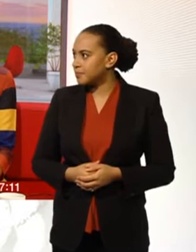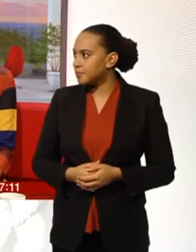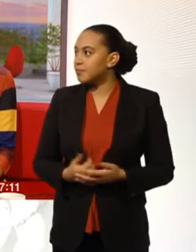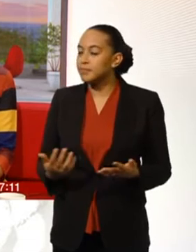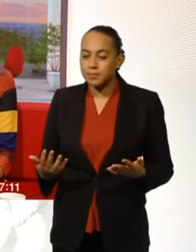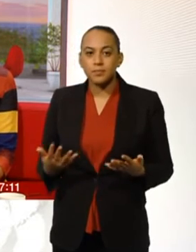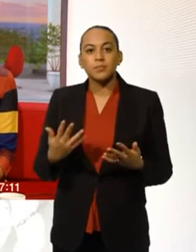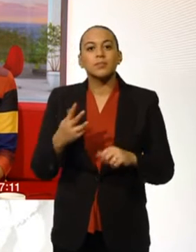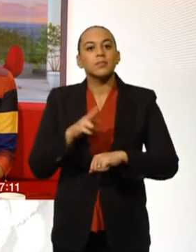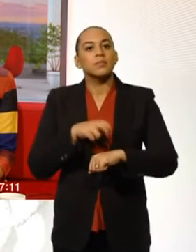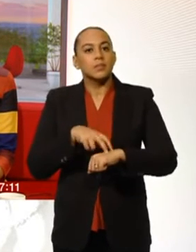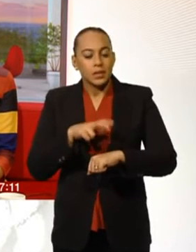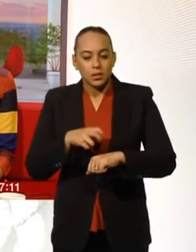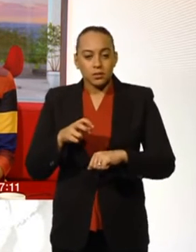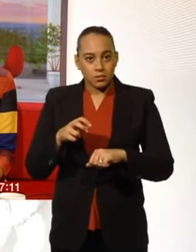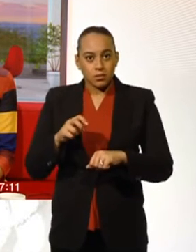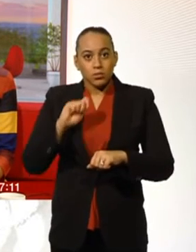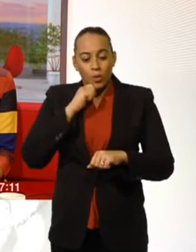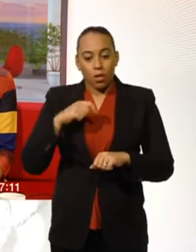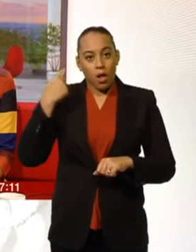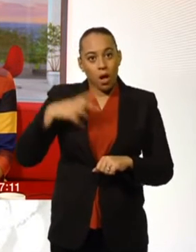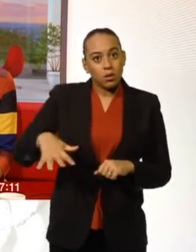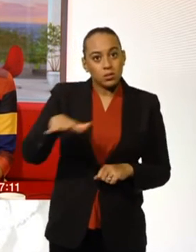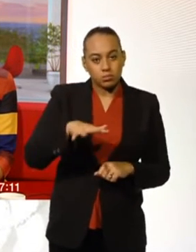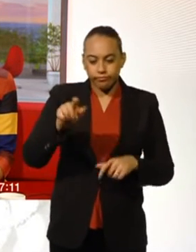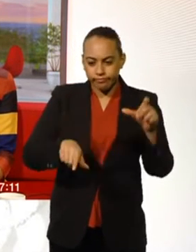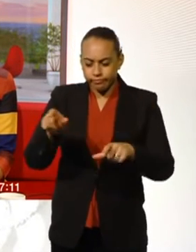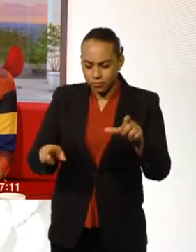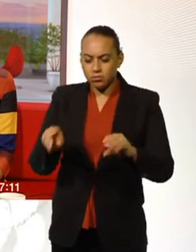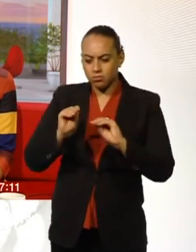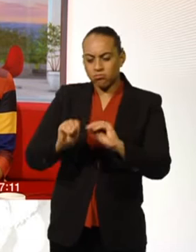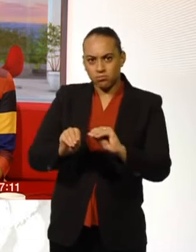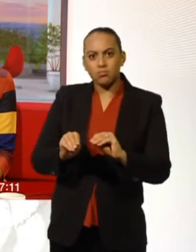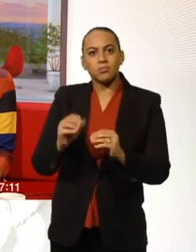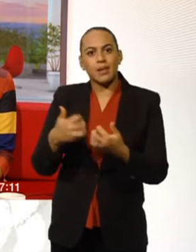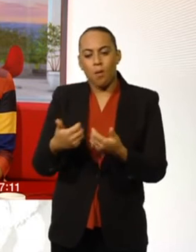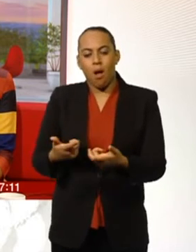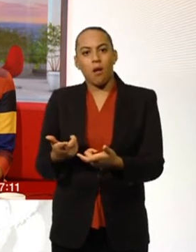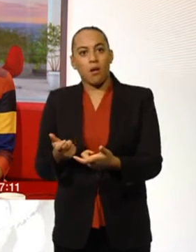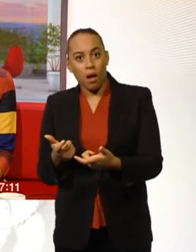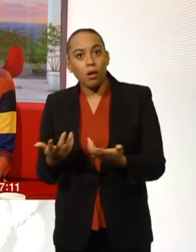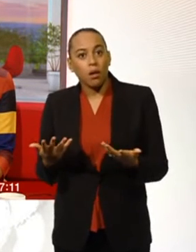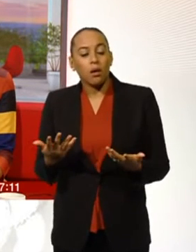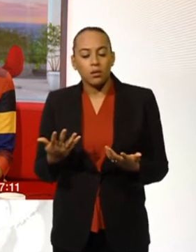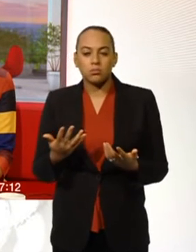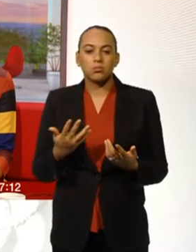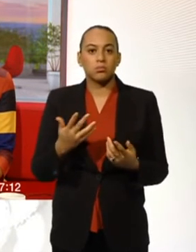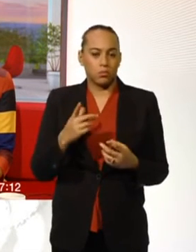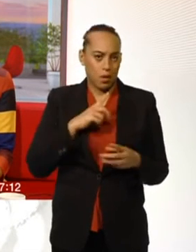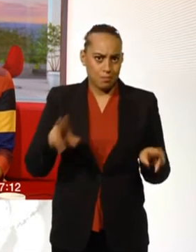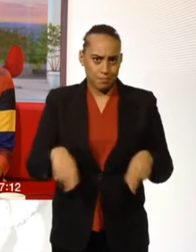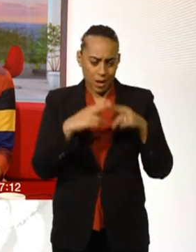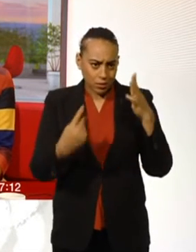armed police will soon patrol London's streets to tackle the threat of a Paris-style terror attack. Gunmen and suicide bombers killed 130